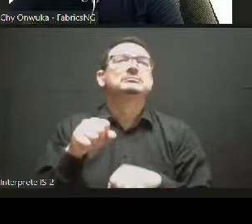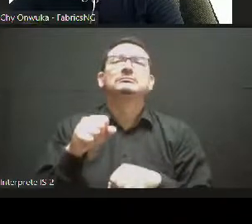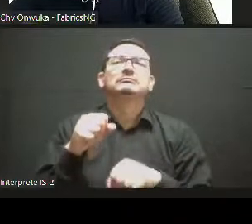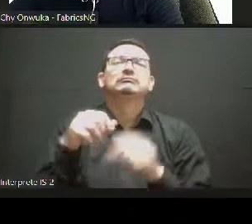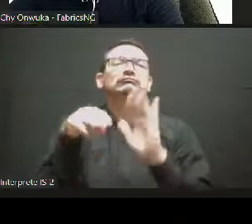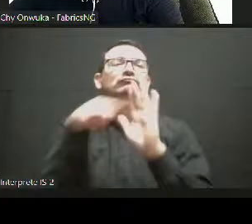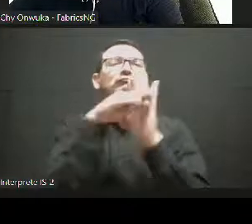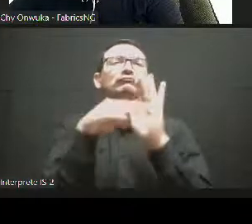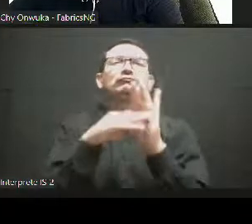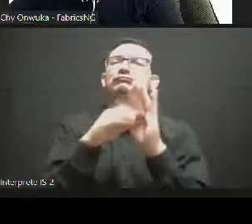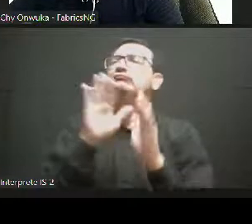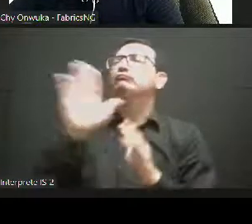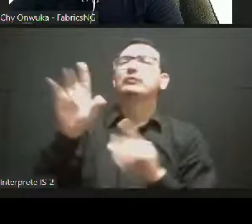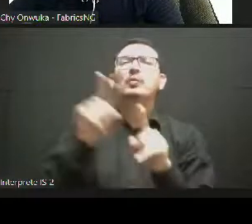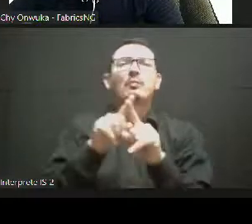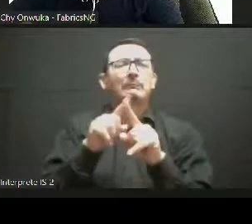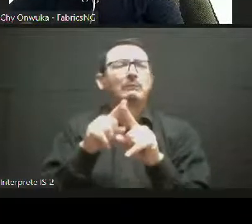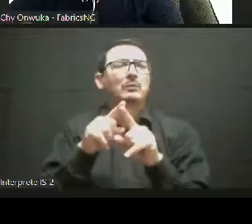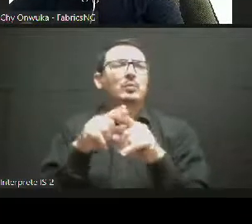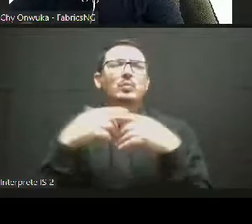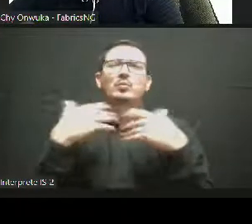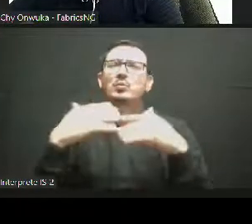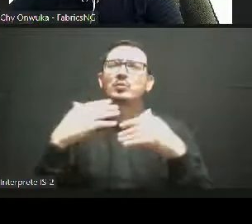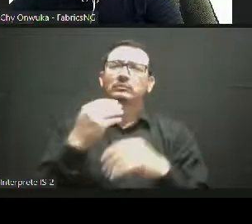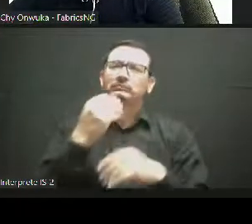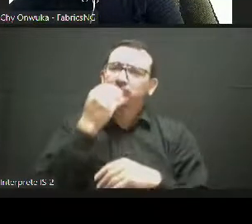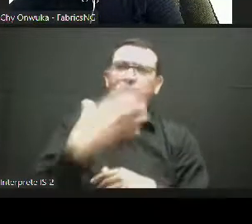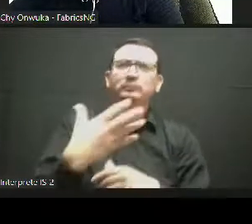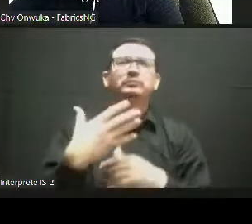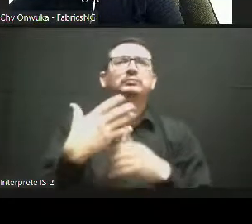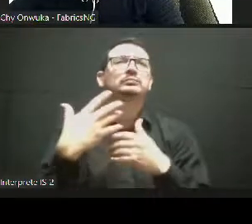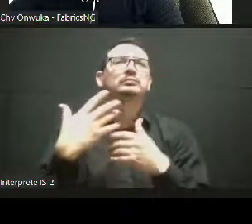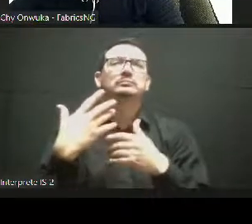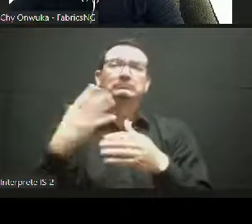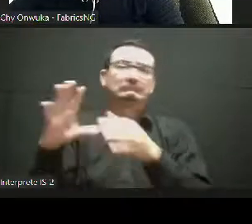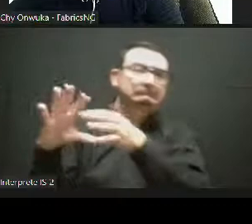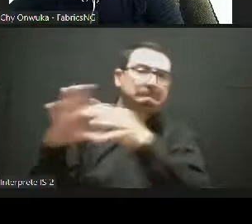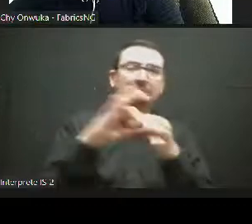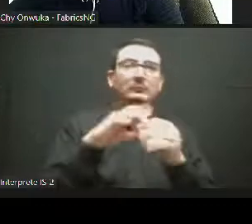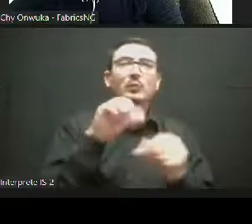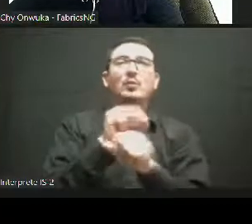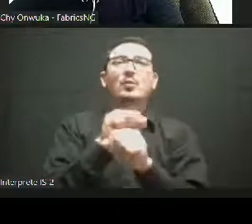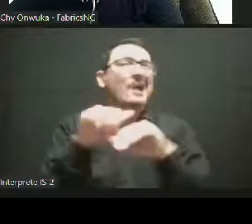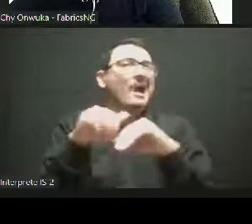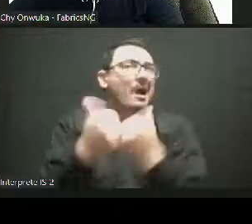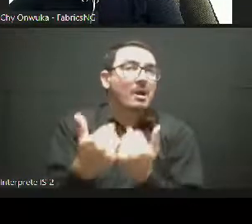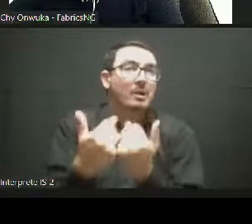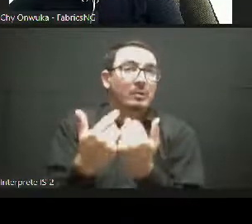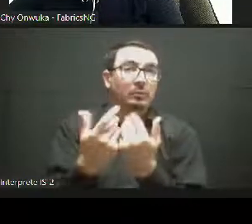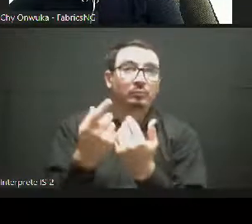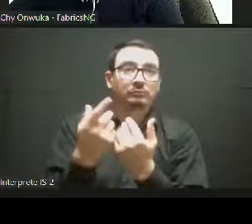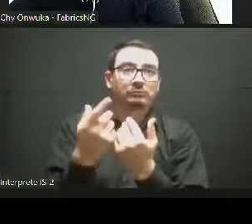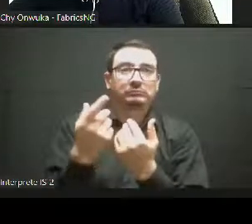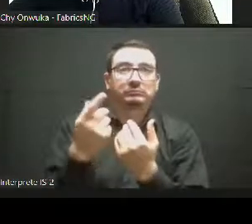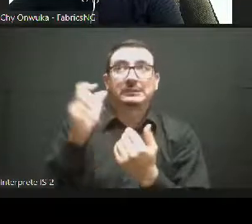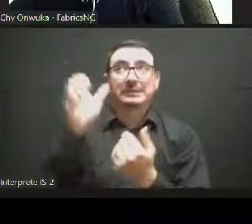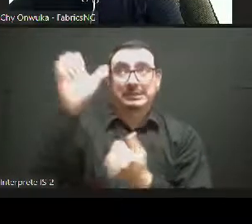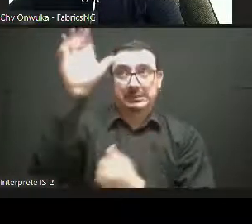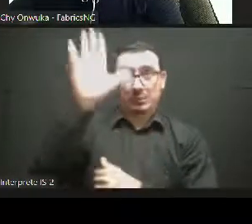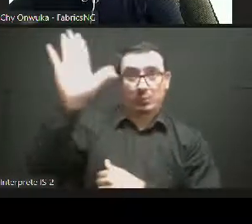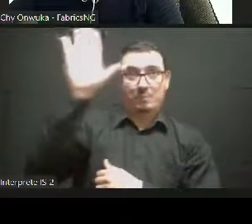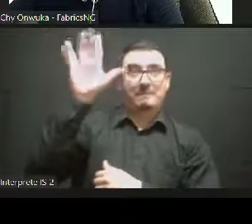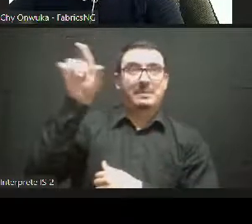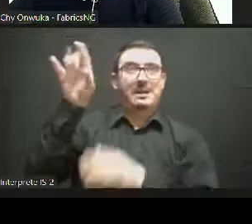with, you know, third countries or, you know, African countries across the creative industries.